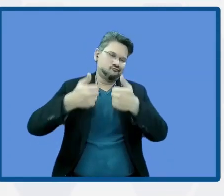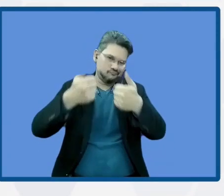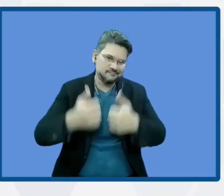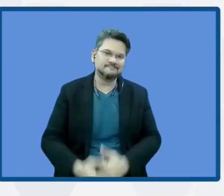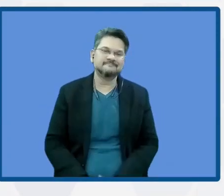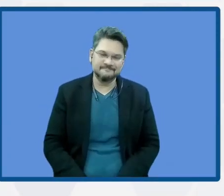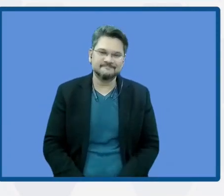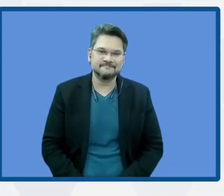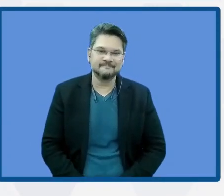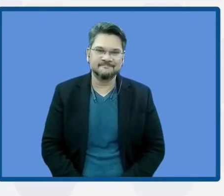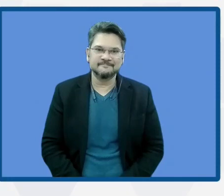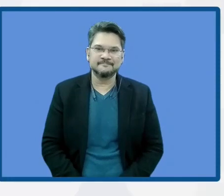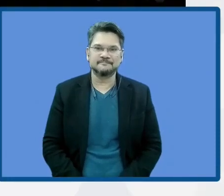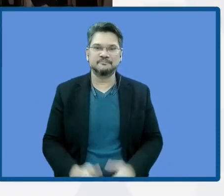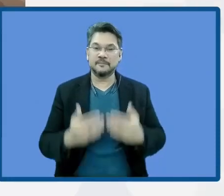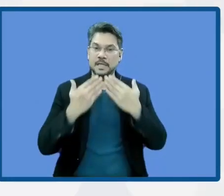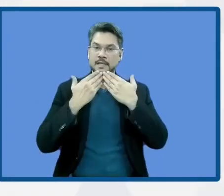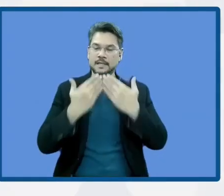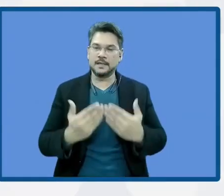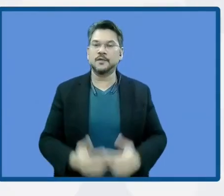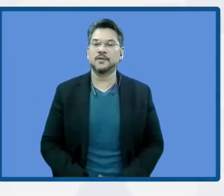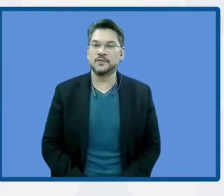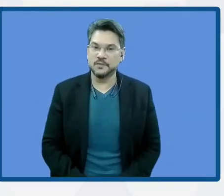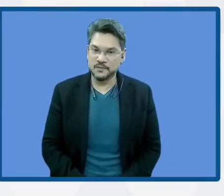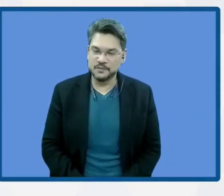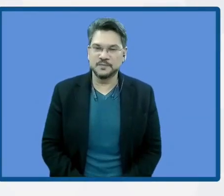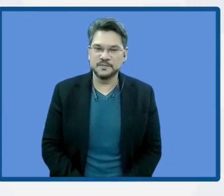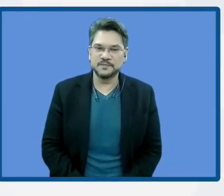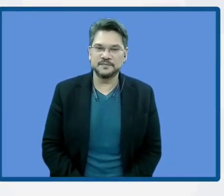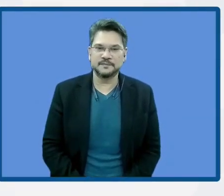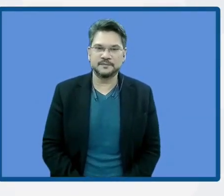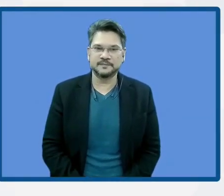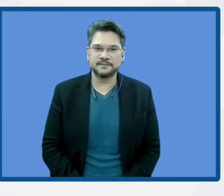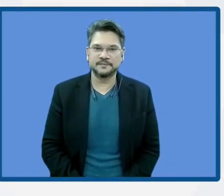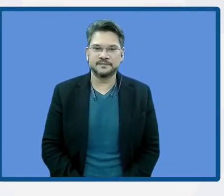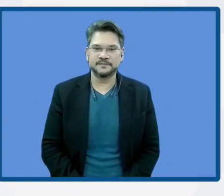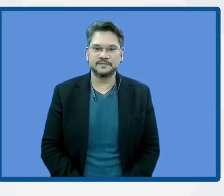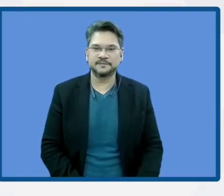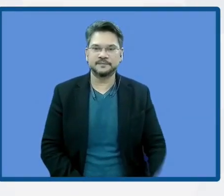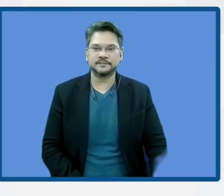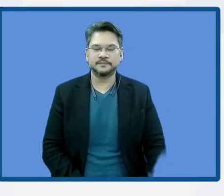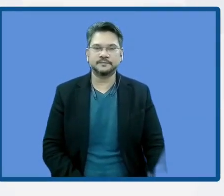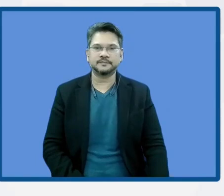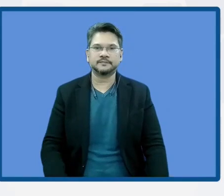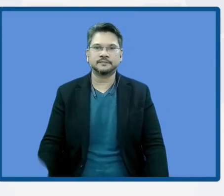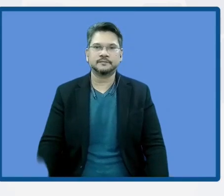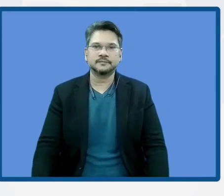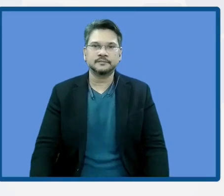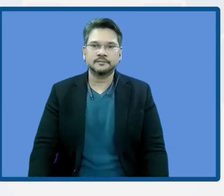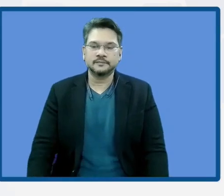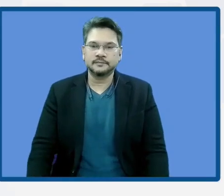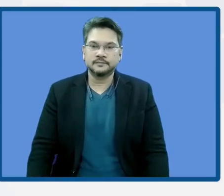Thank you, Wolkiria. Wolkiria. Financial